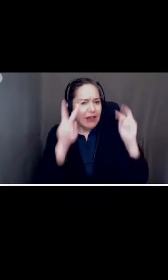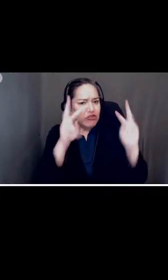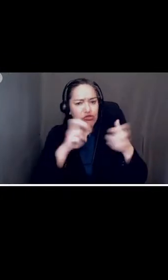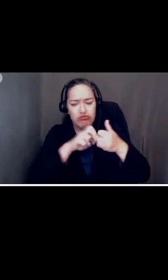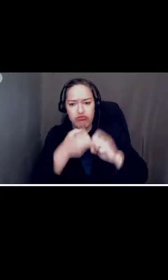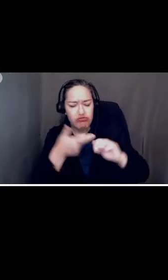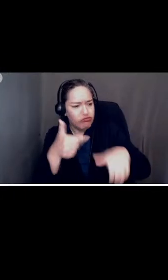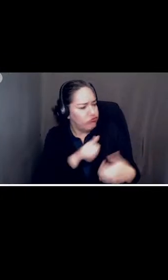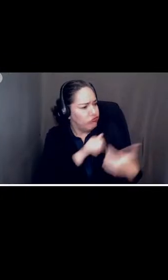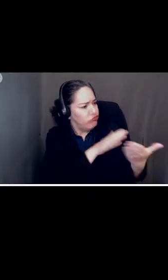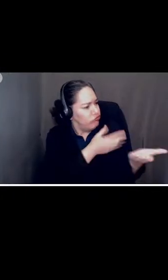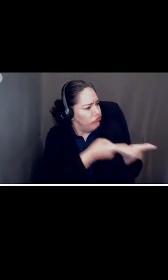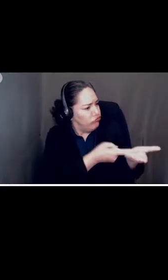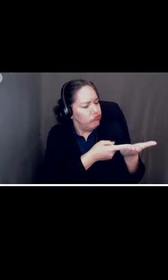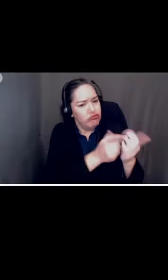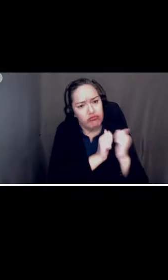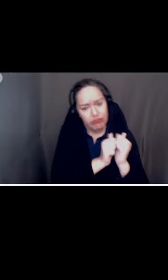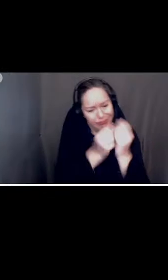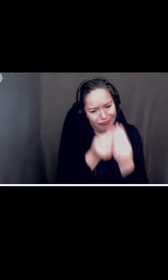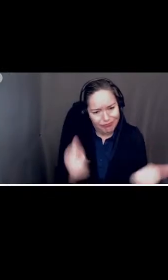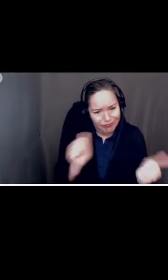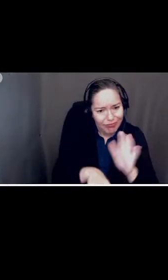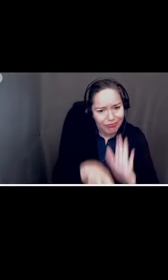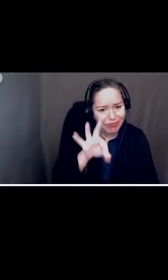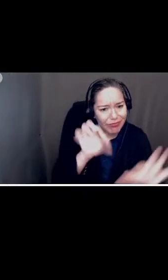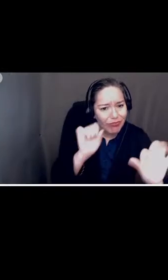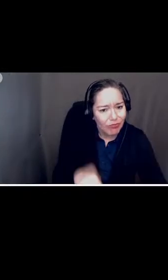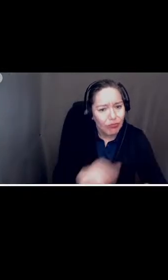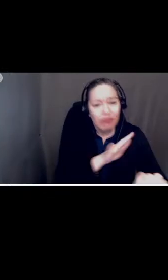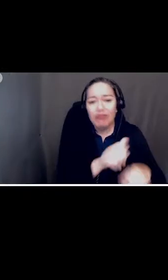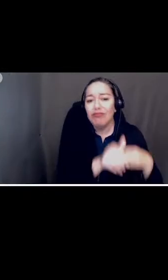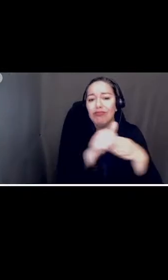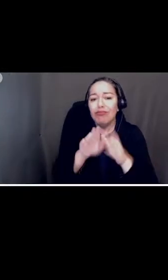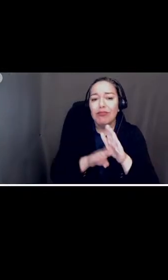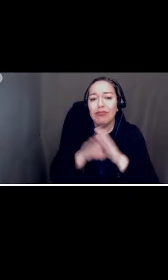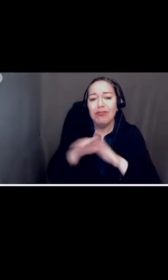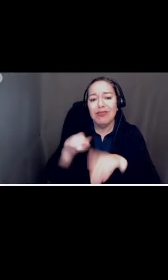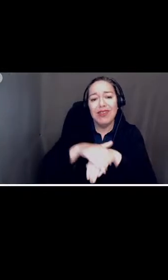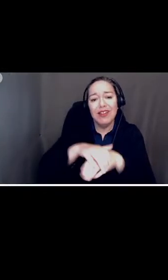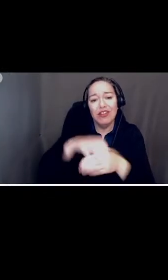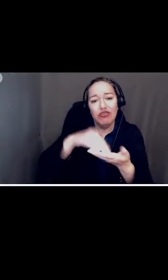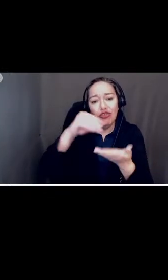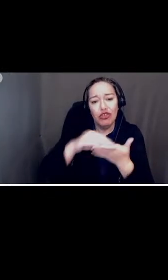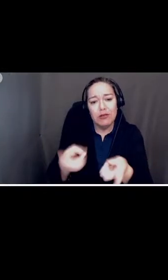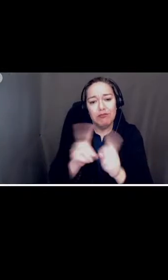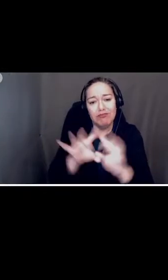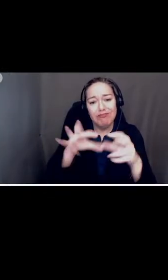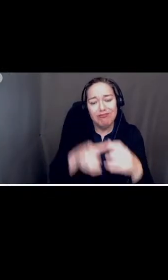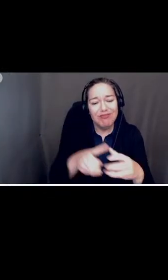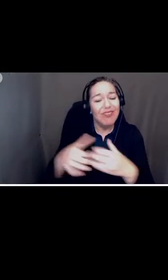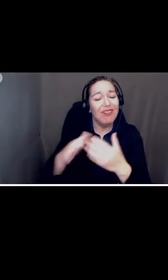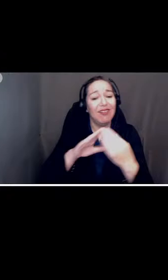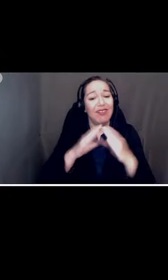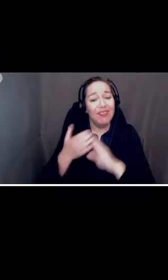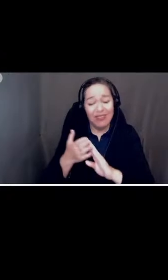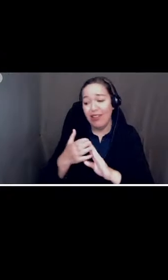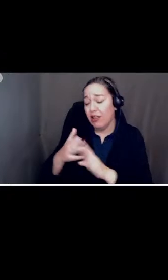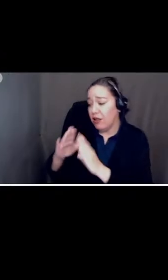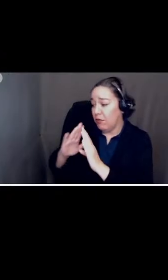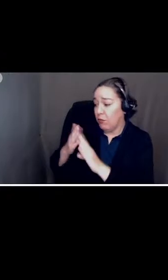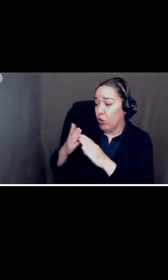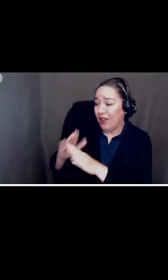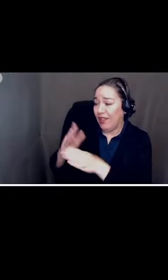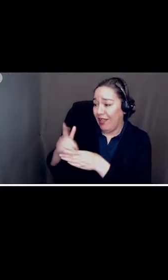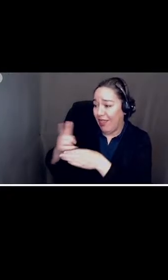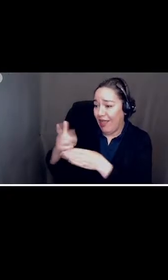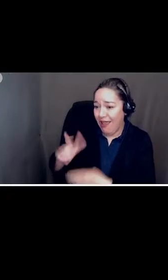up with a solution under her leadership she developed her english learners department where now language assistants and community liaisons were able to also come